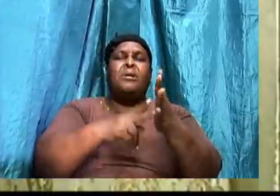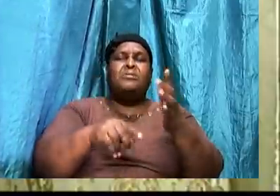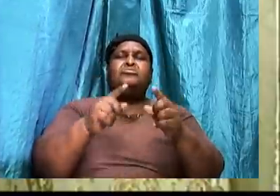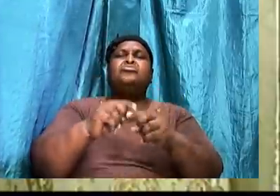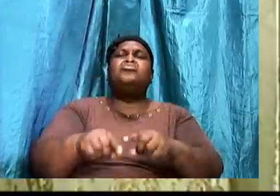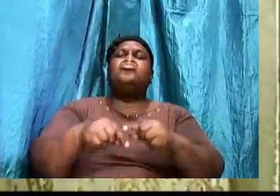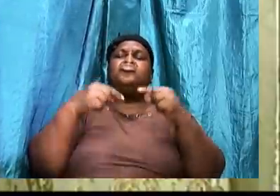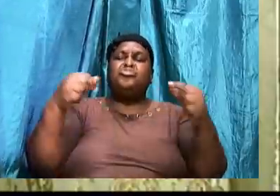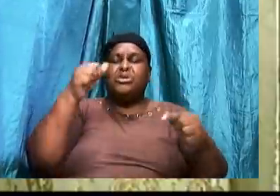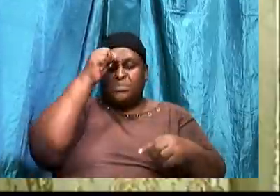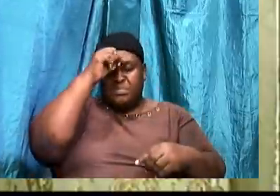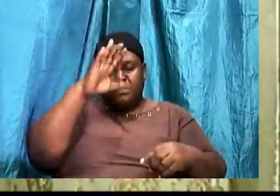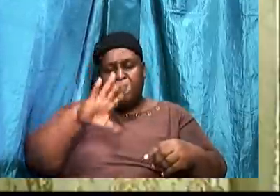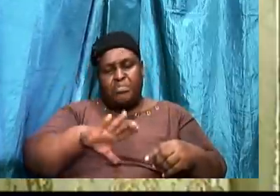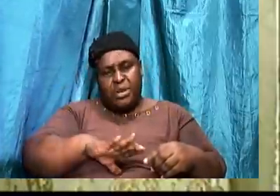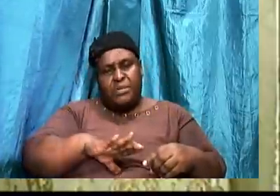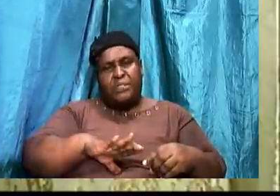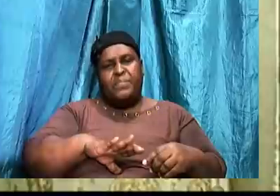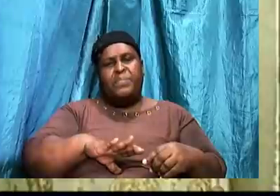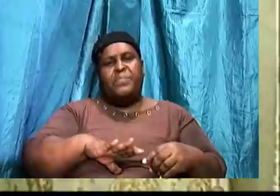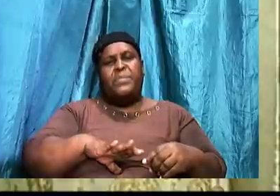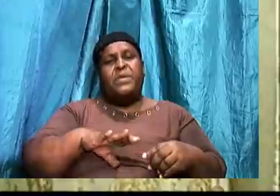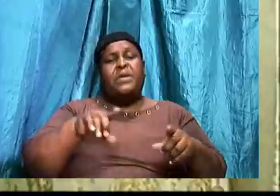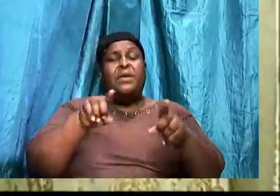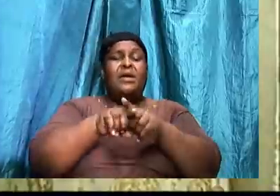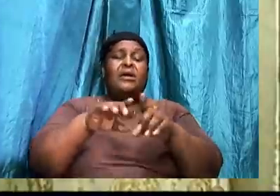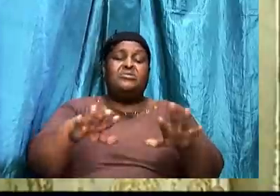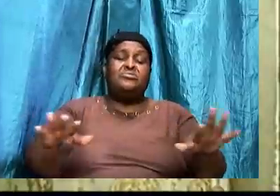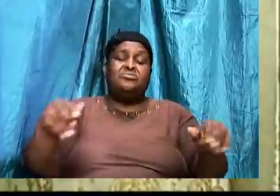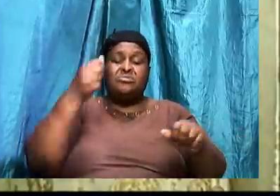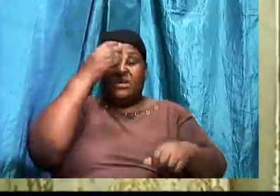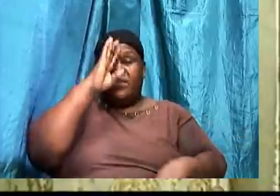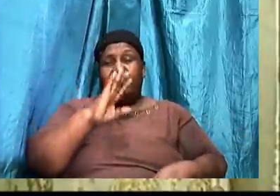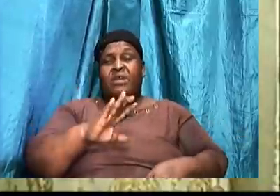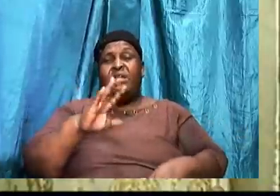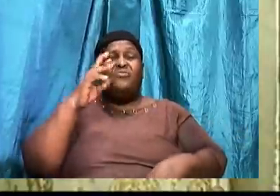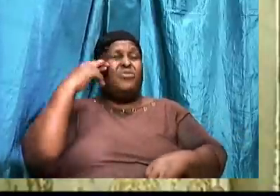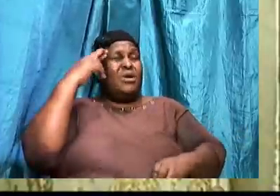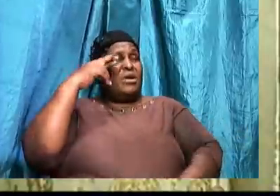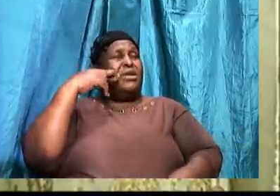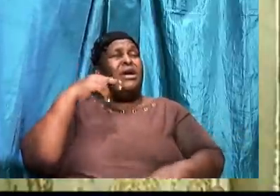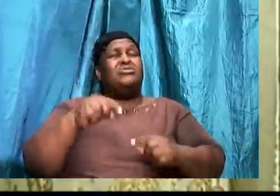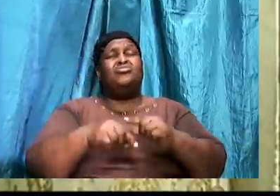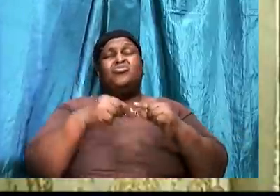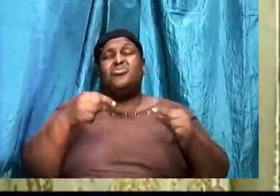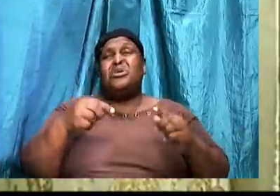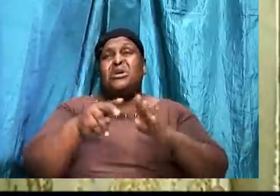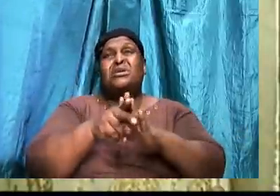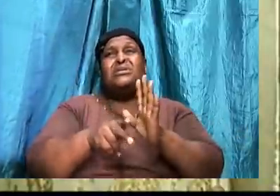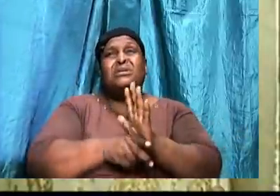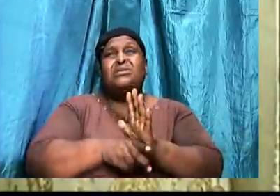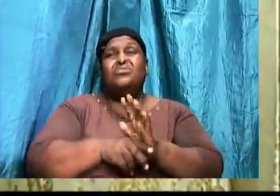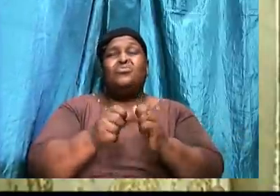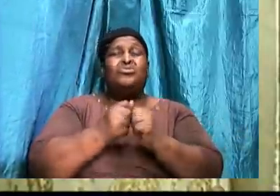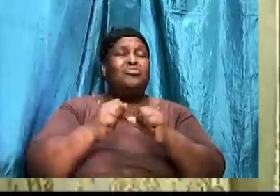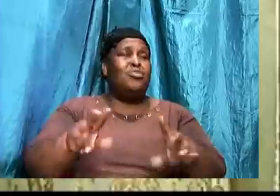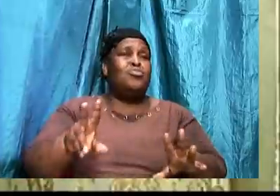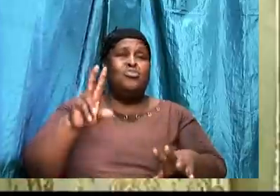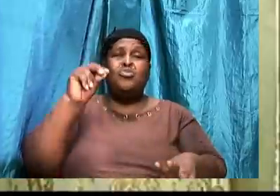As children of God. we recognize greatness. Without anybody saying anything to us.